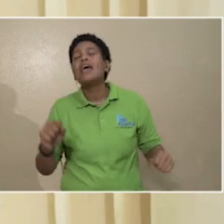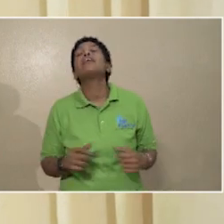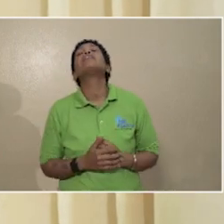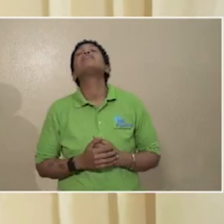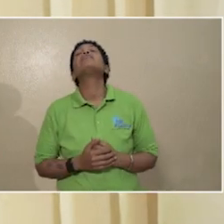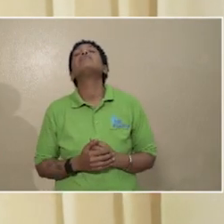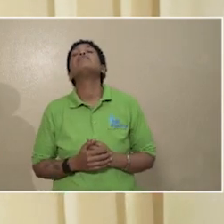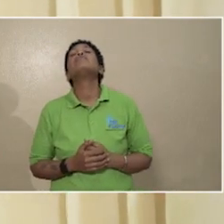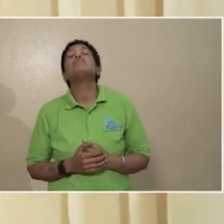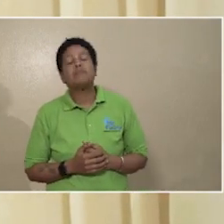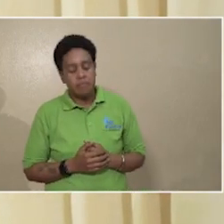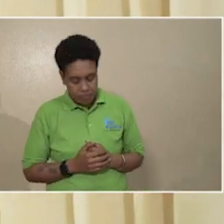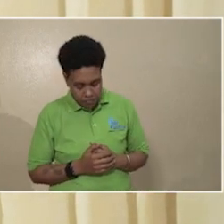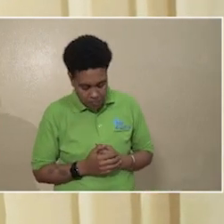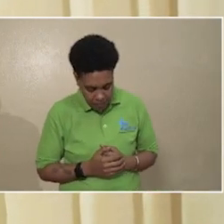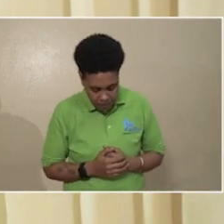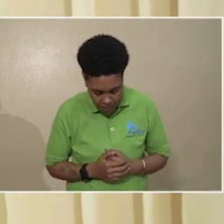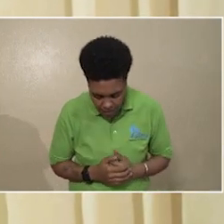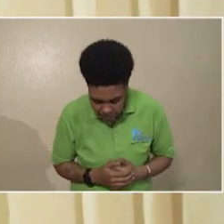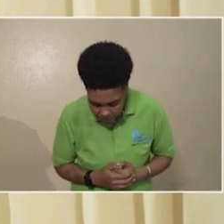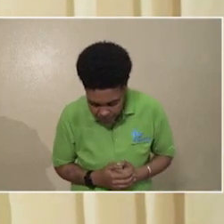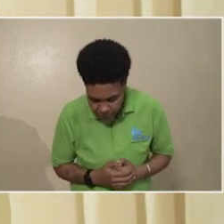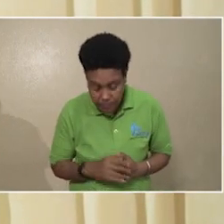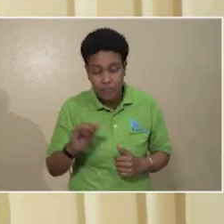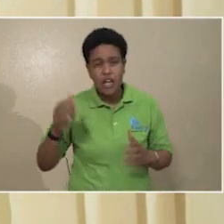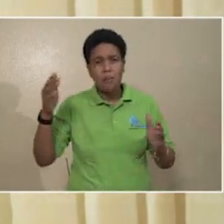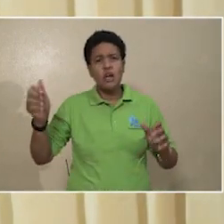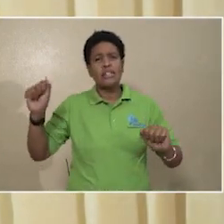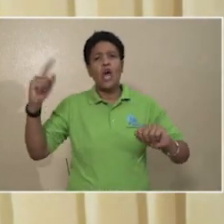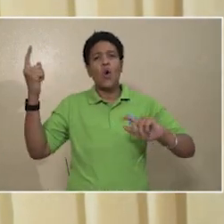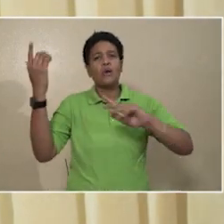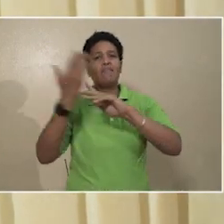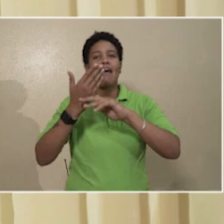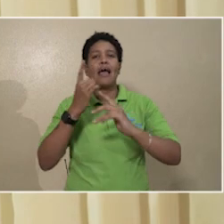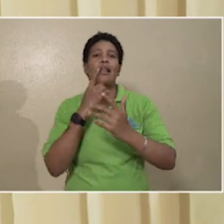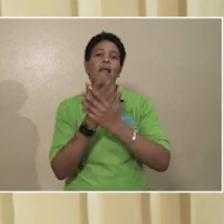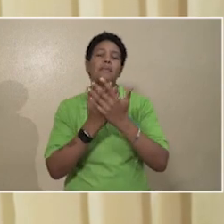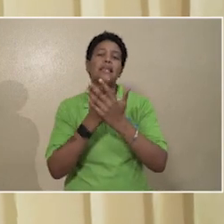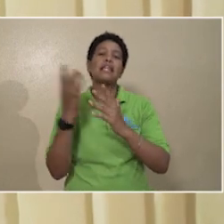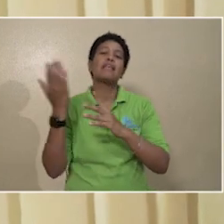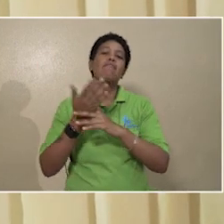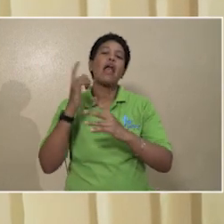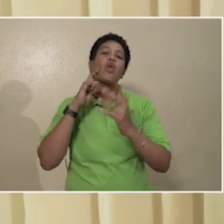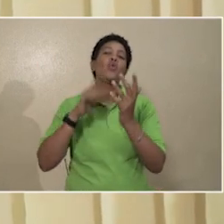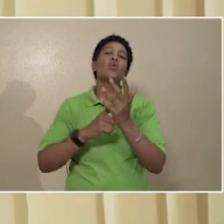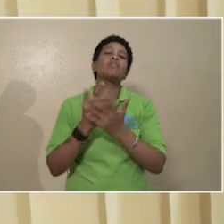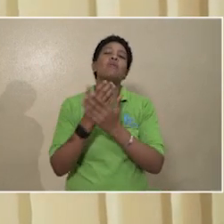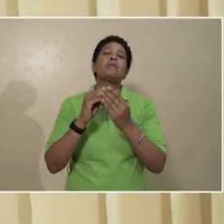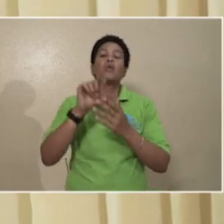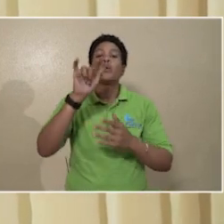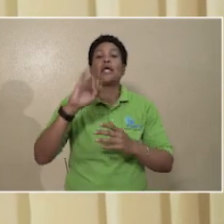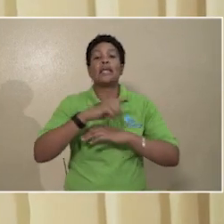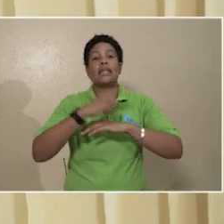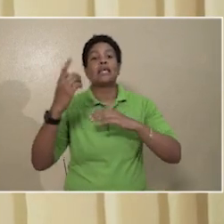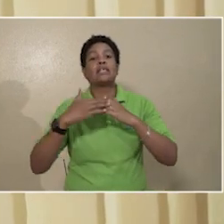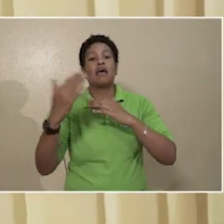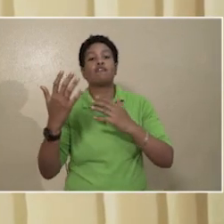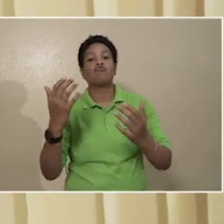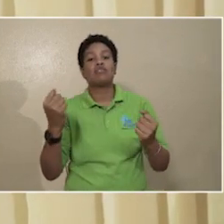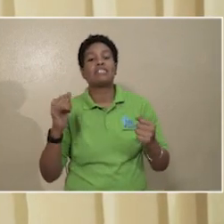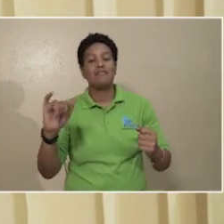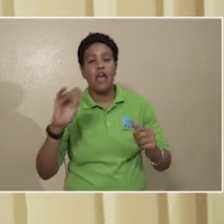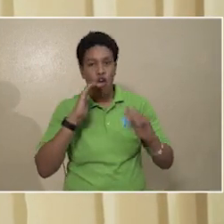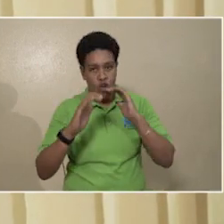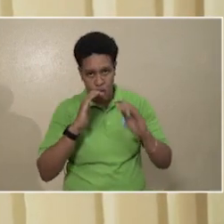that person can always file an appeal, file a notice of appeal, within 28 days after receiving that